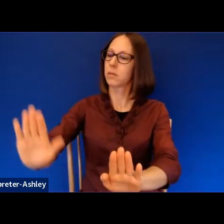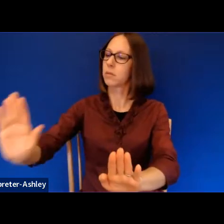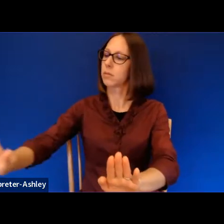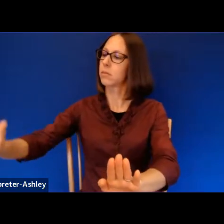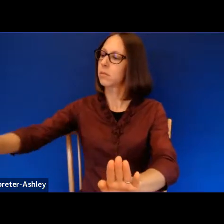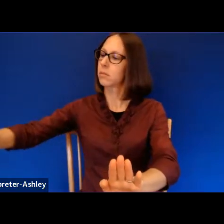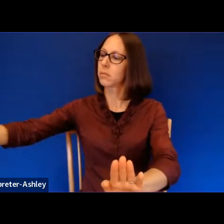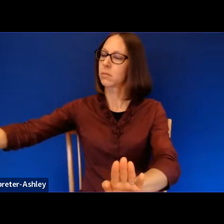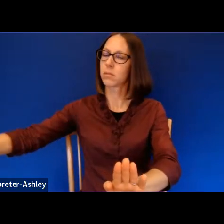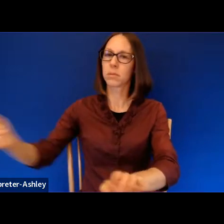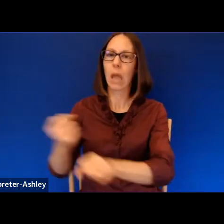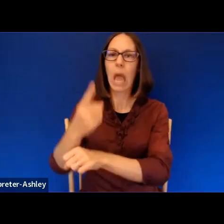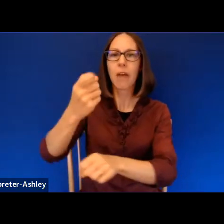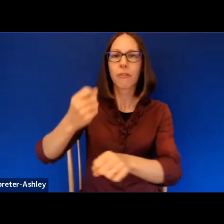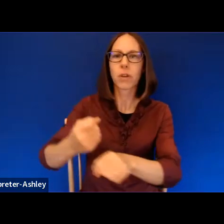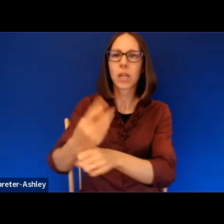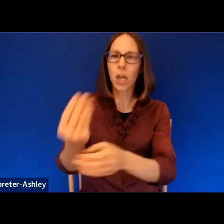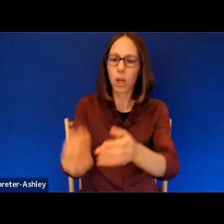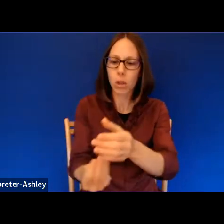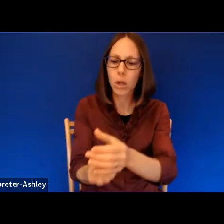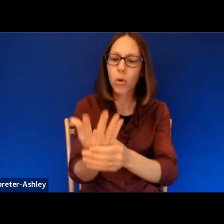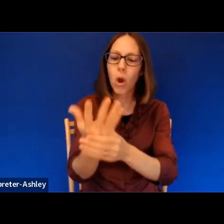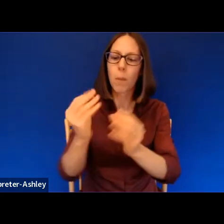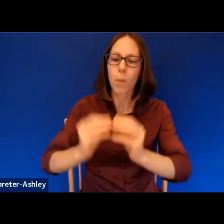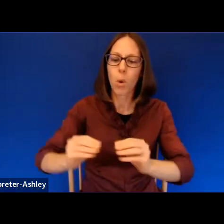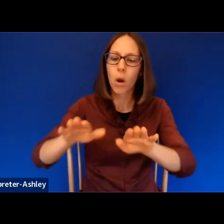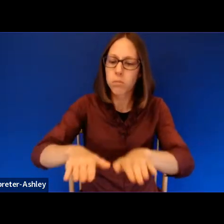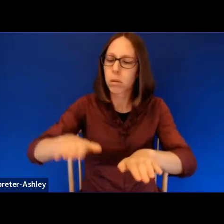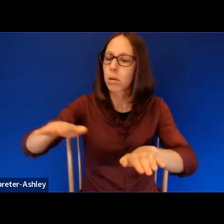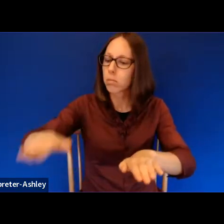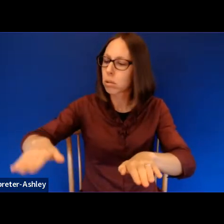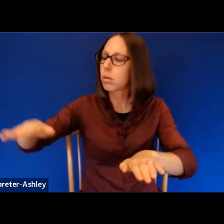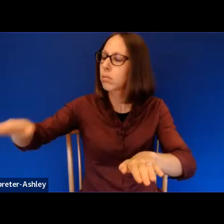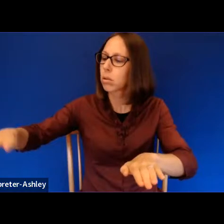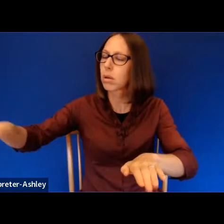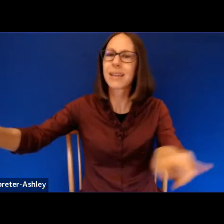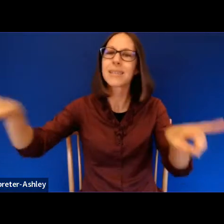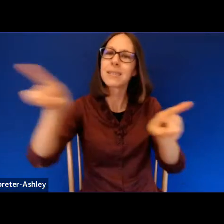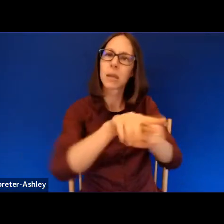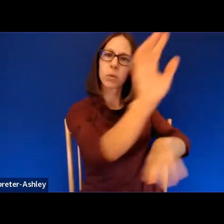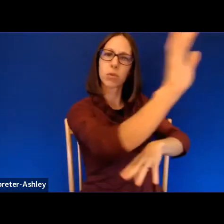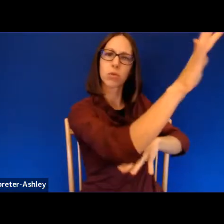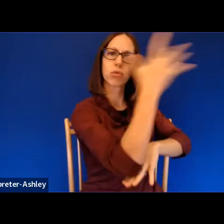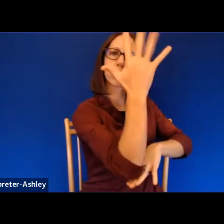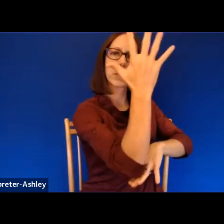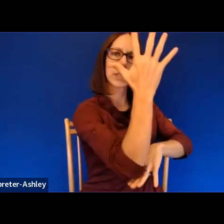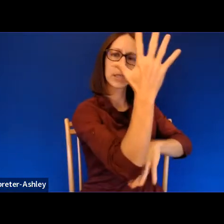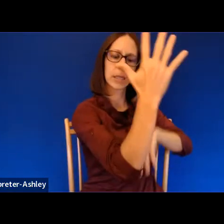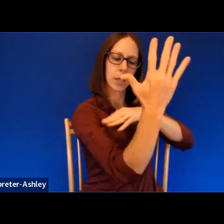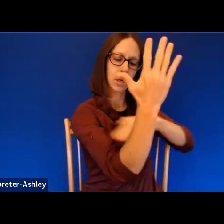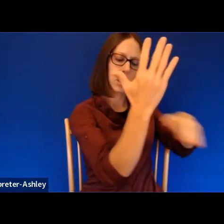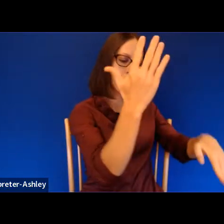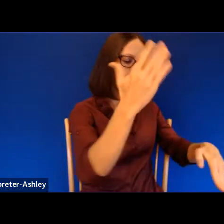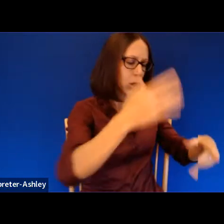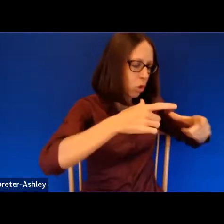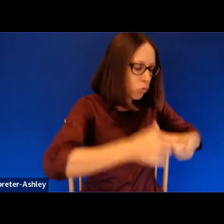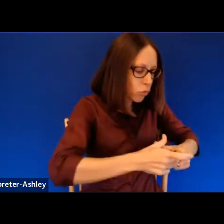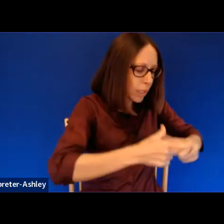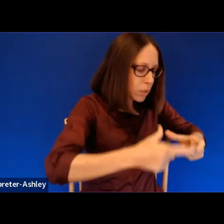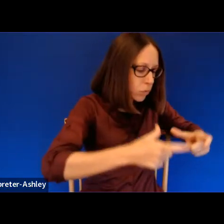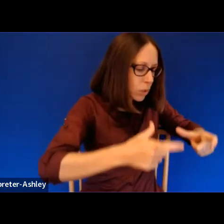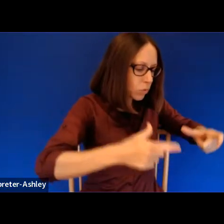they grow, gather rings like trees, till I can't count no more. Beneath their shade I cast about.